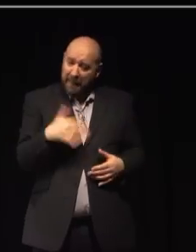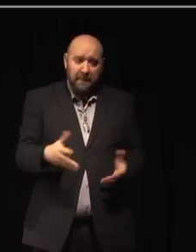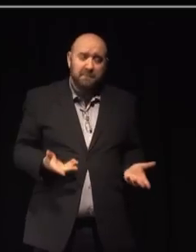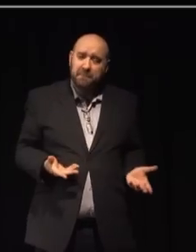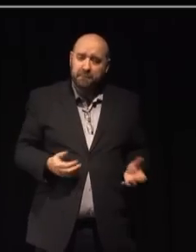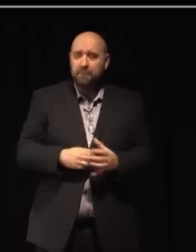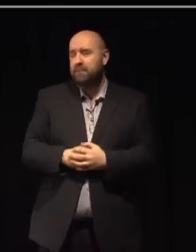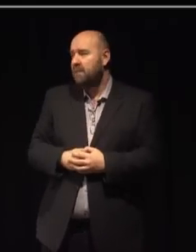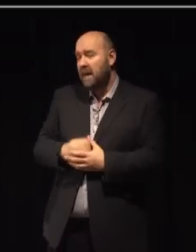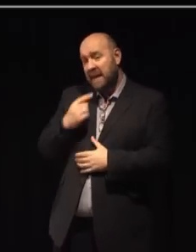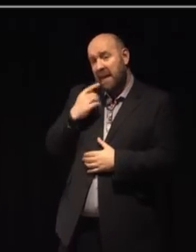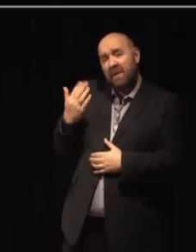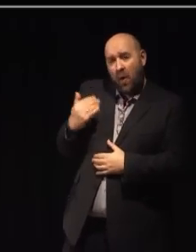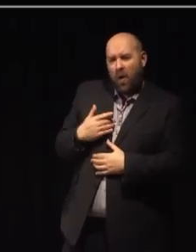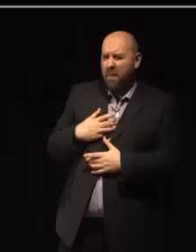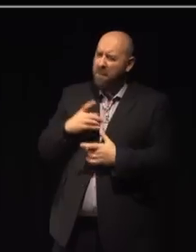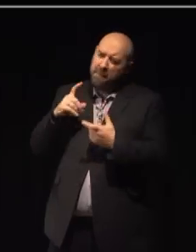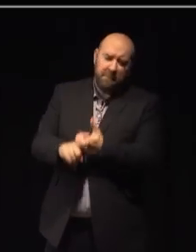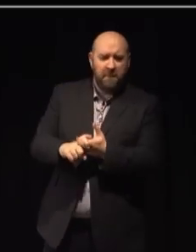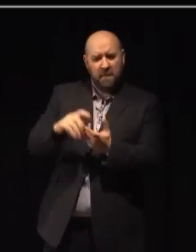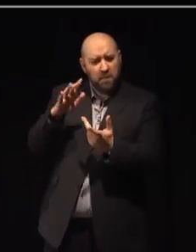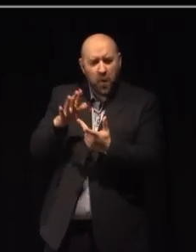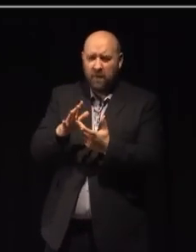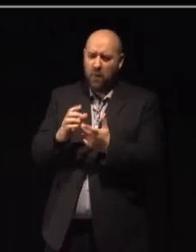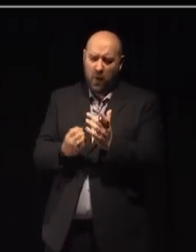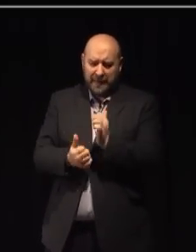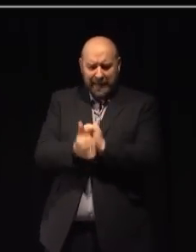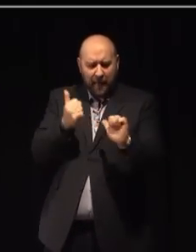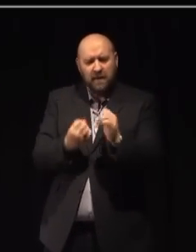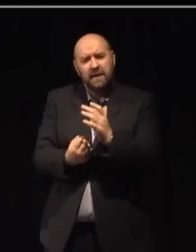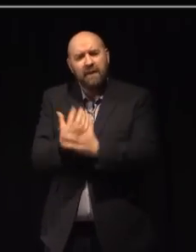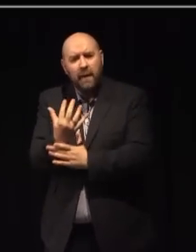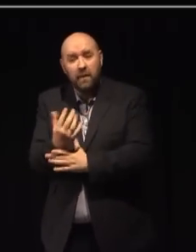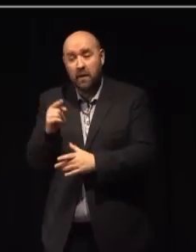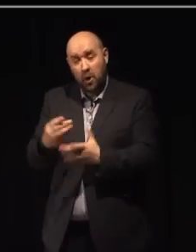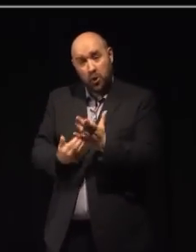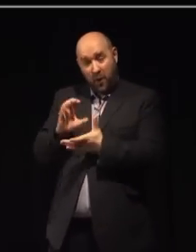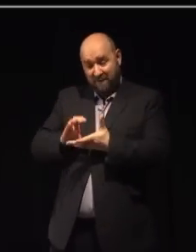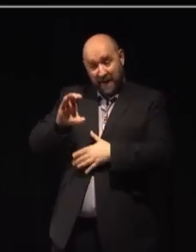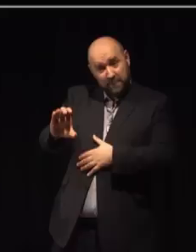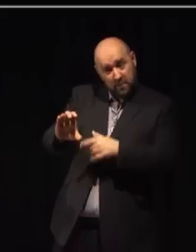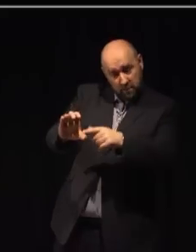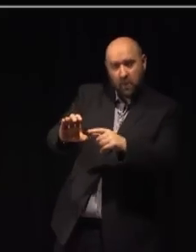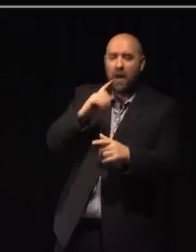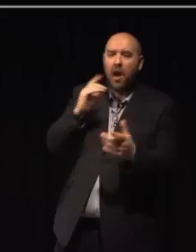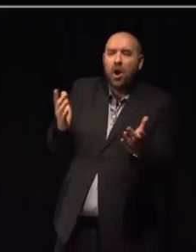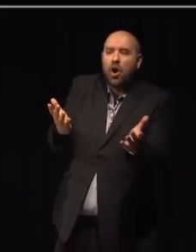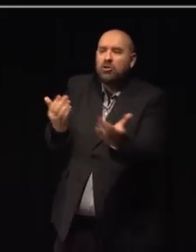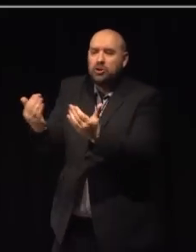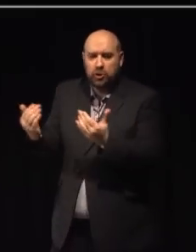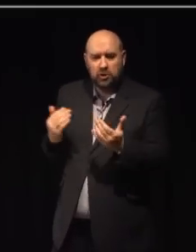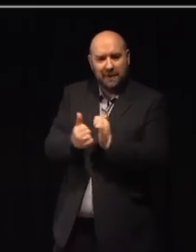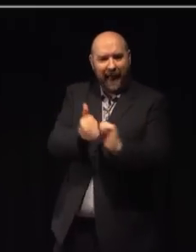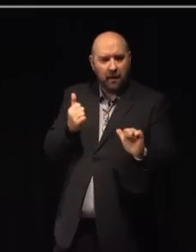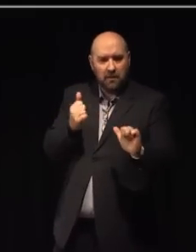As I said earlier, I'm committed to talent development. This new investment is just one of the ways in which we will encourage talent nationally.